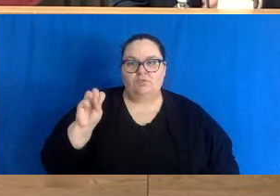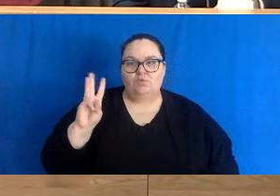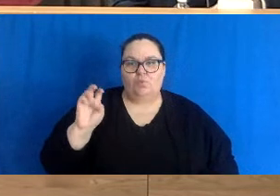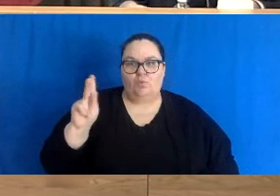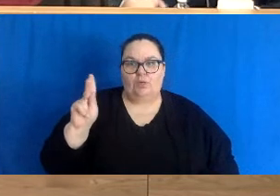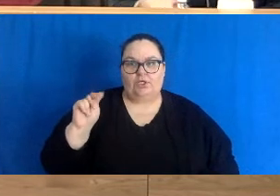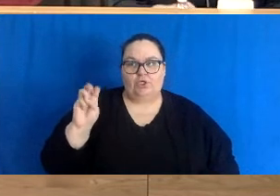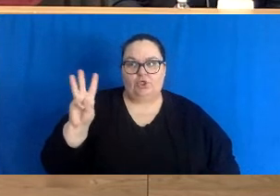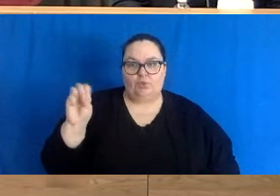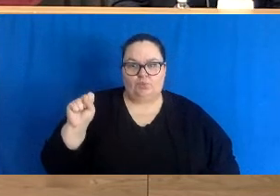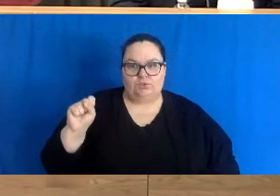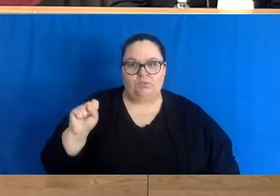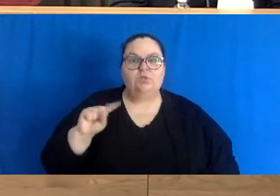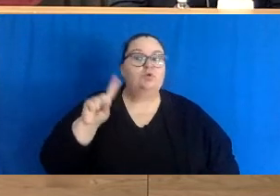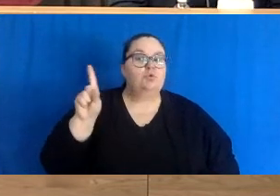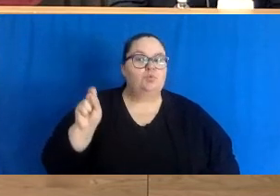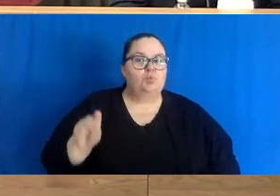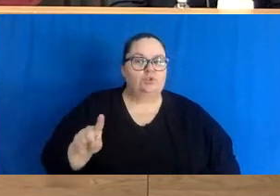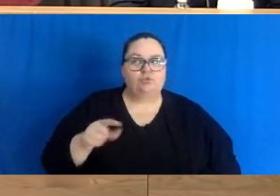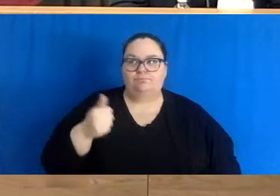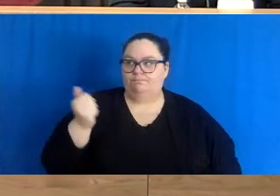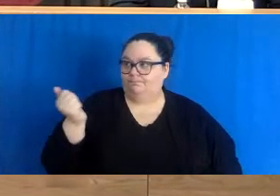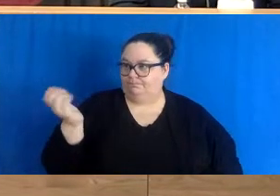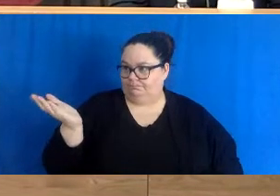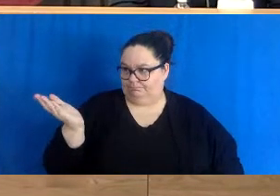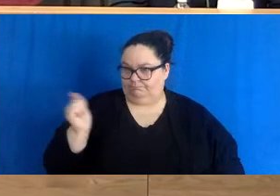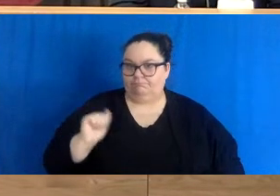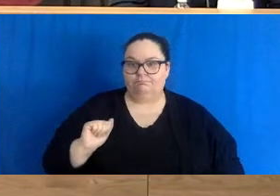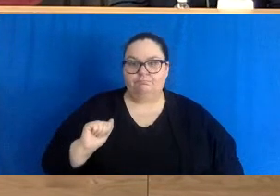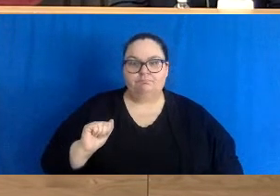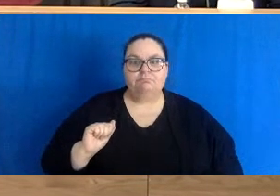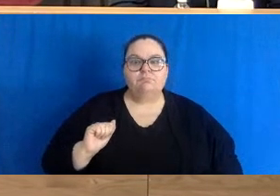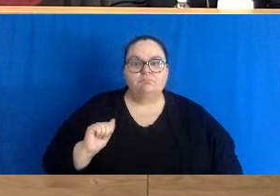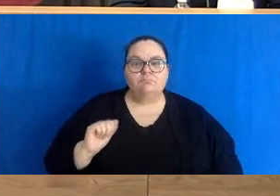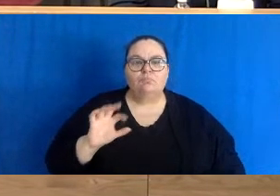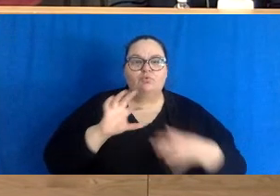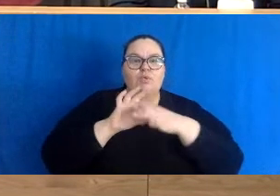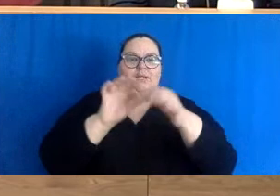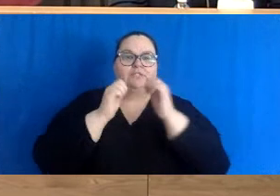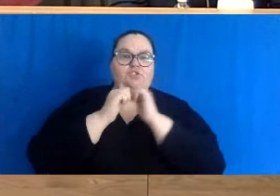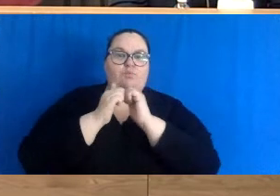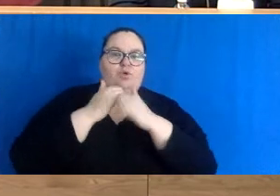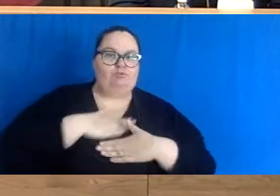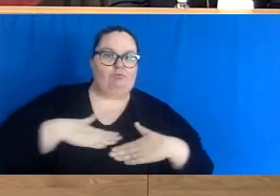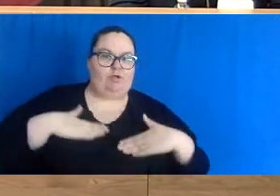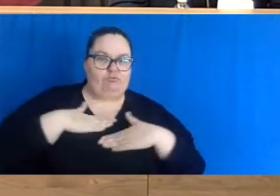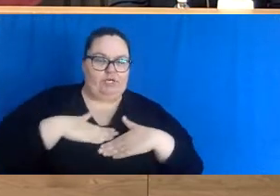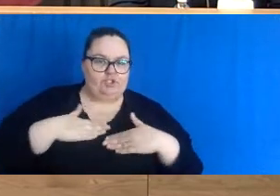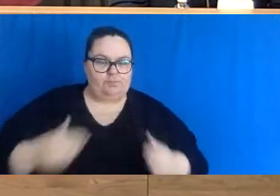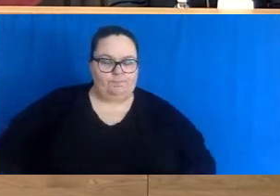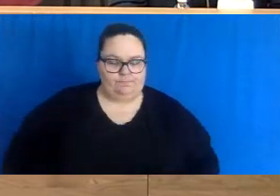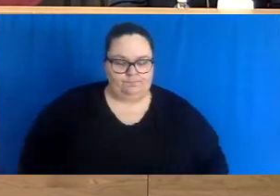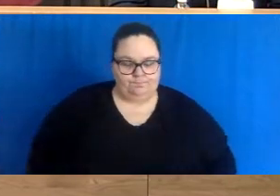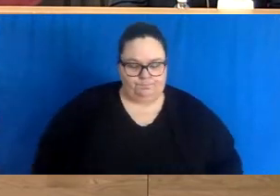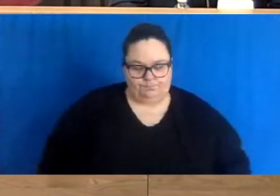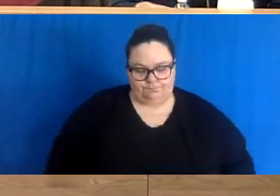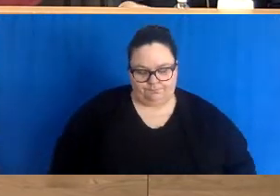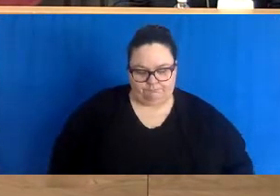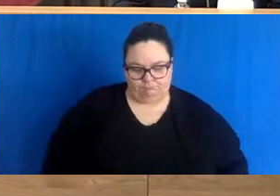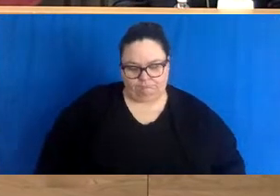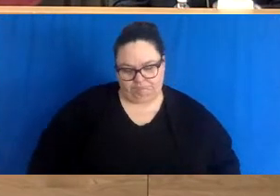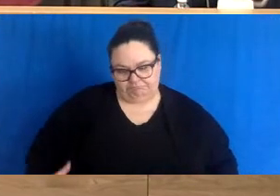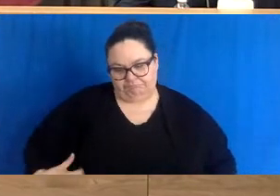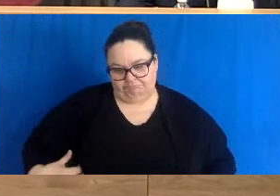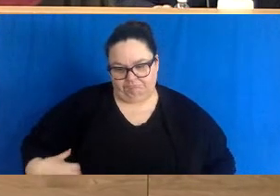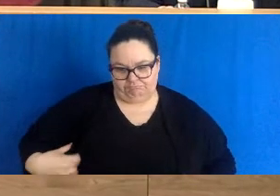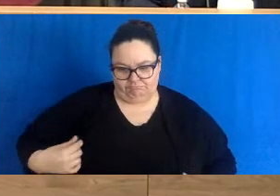Thank you. My question is for Dr. Russell on the impact of sports and recreation activities. It looks like that section